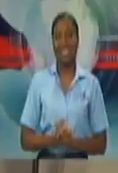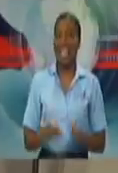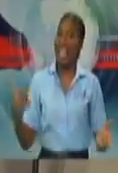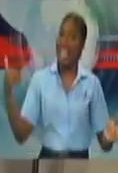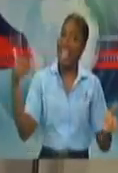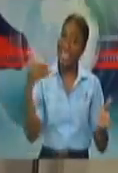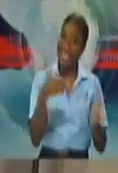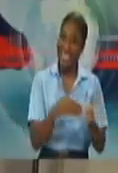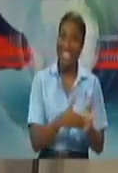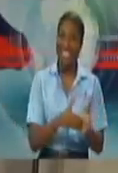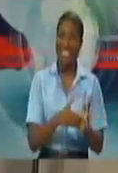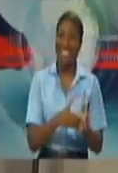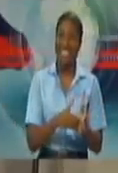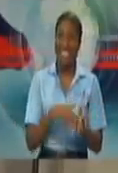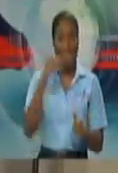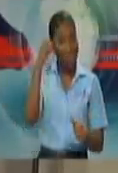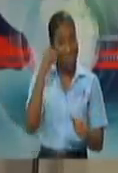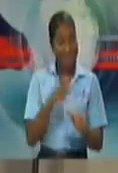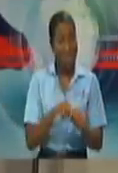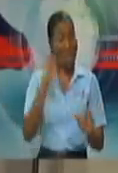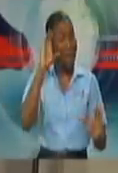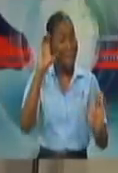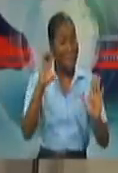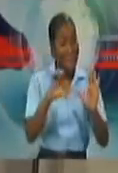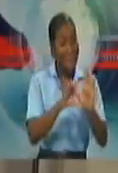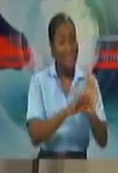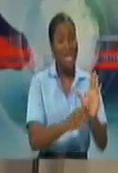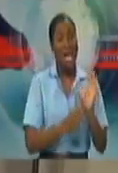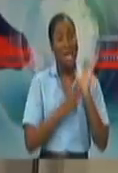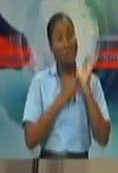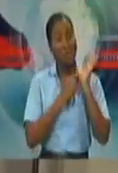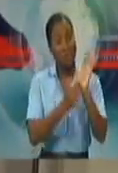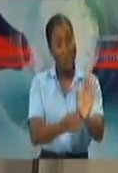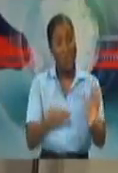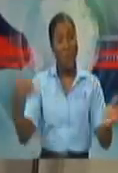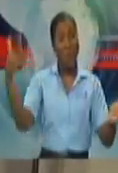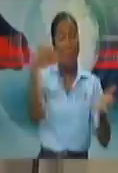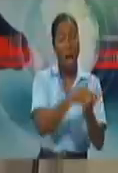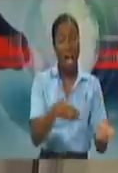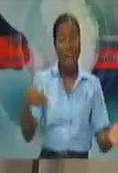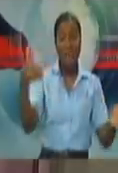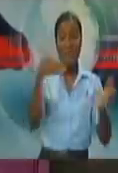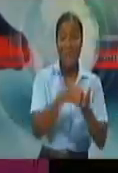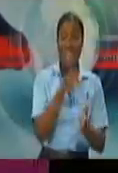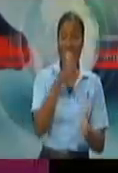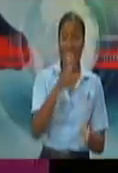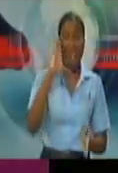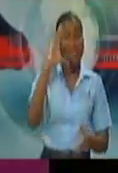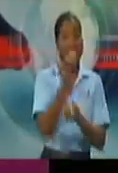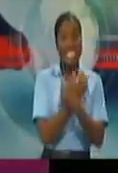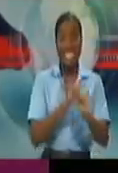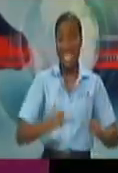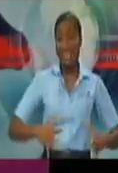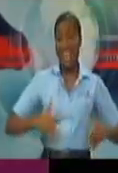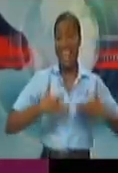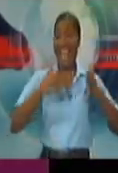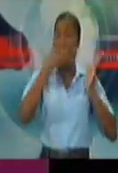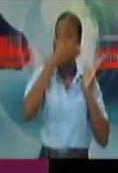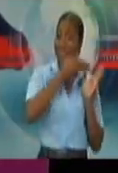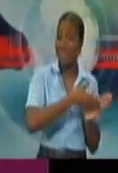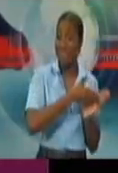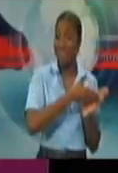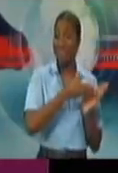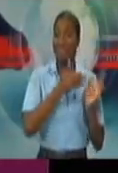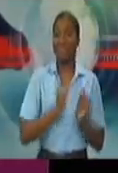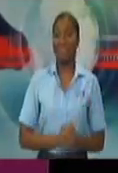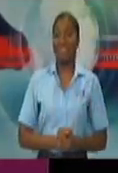this morning, that slide is so important. That slide will save lives, because the question you ask, it's